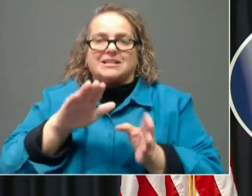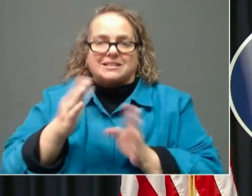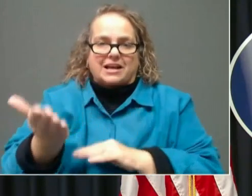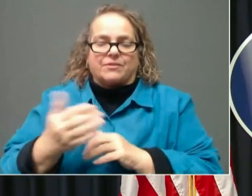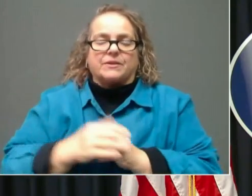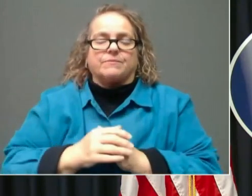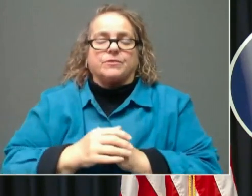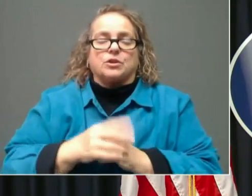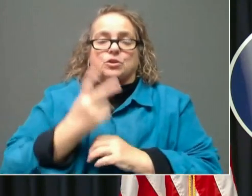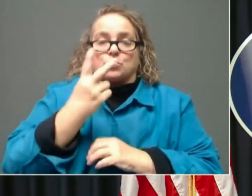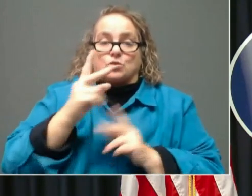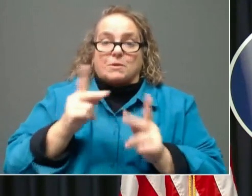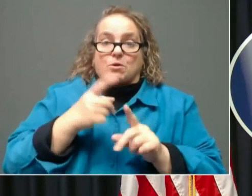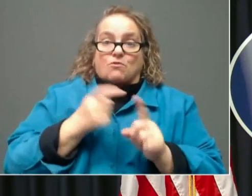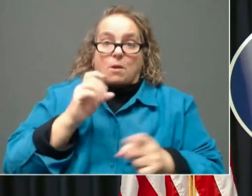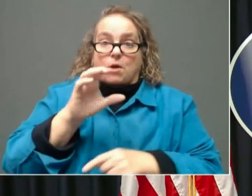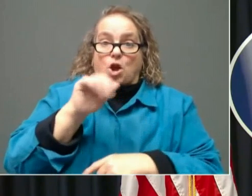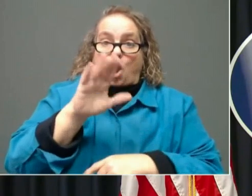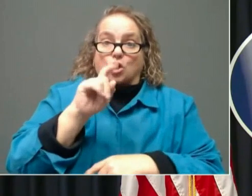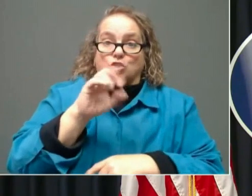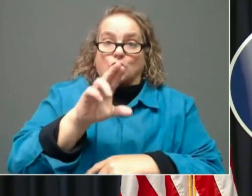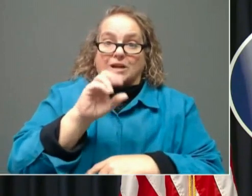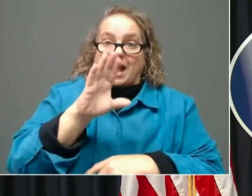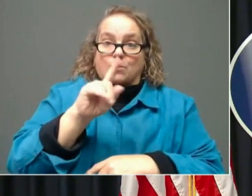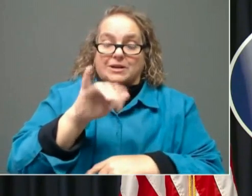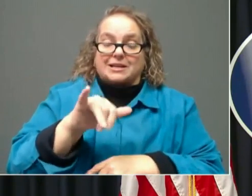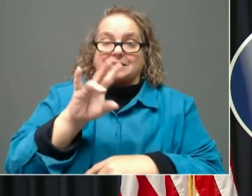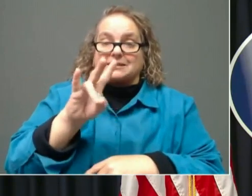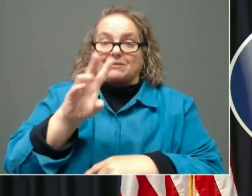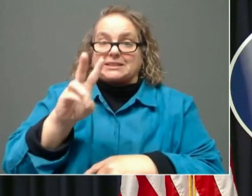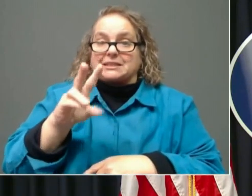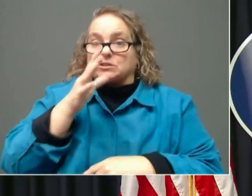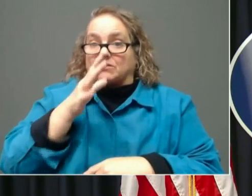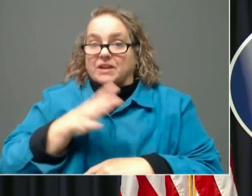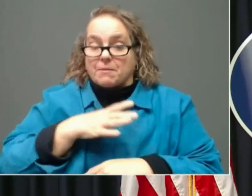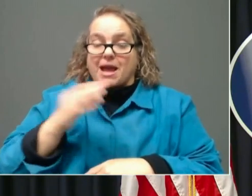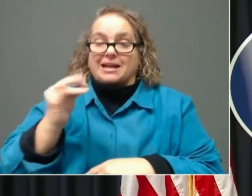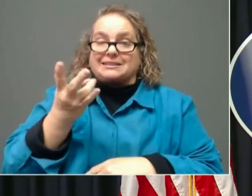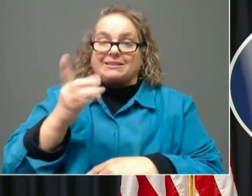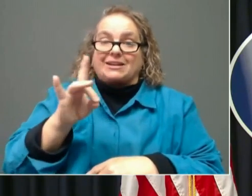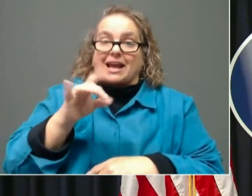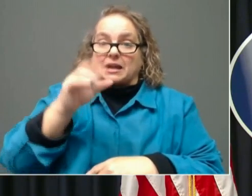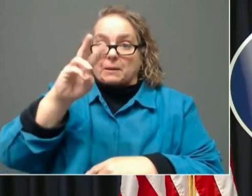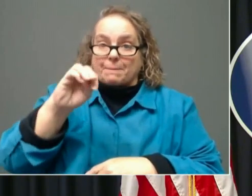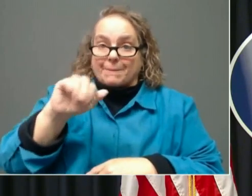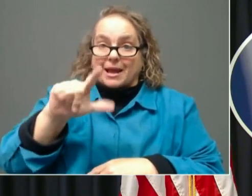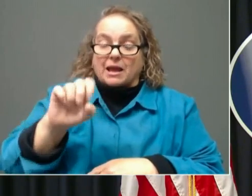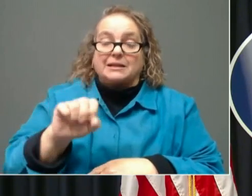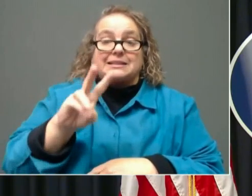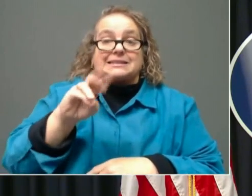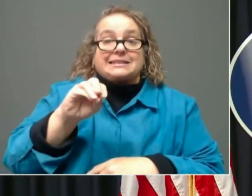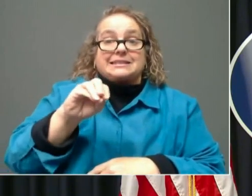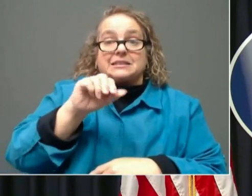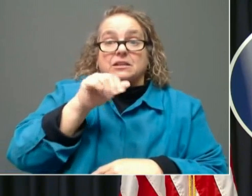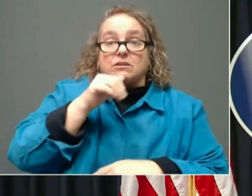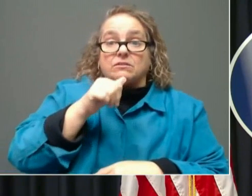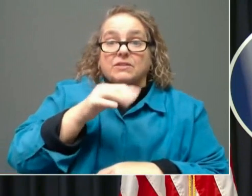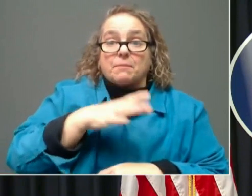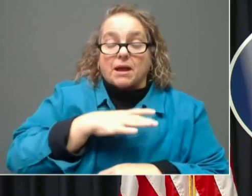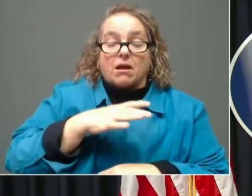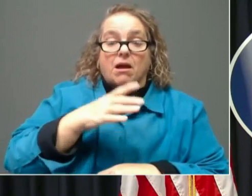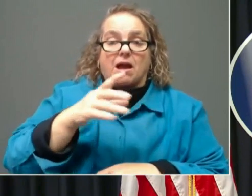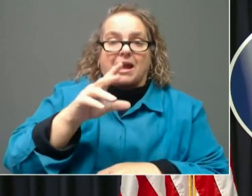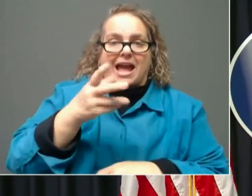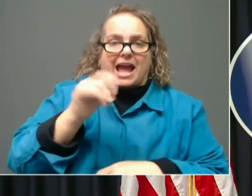from Carter County, 76-year-old female and a 78-year-old male, a 60-year-old from Harrison County, a